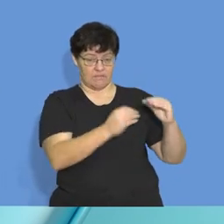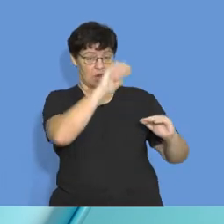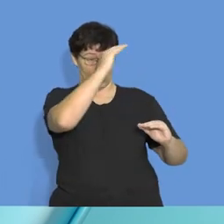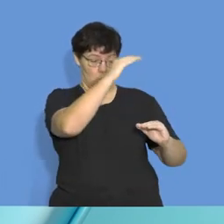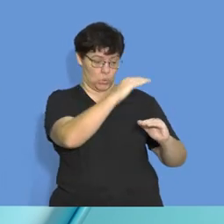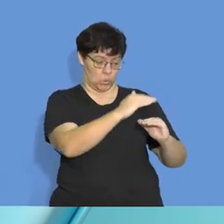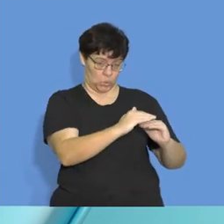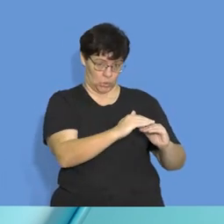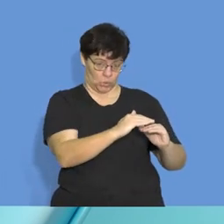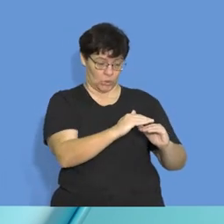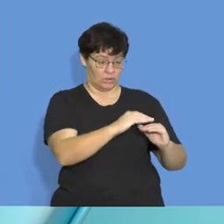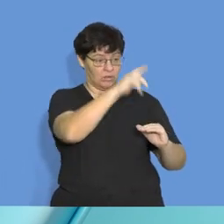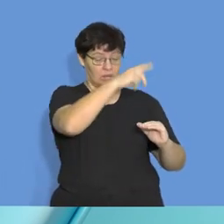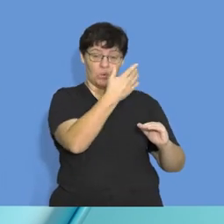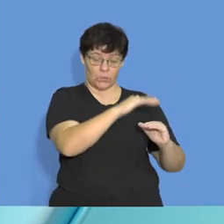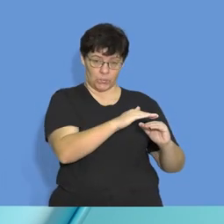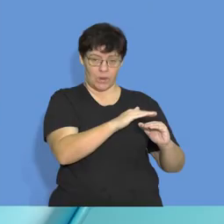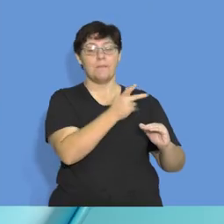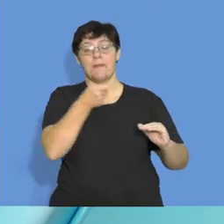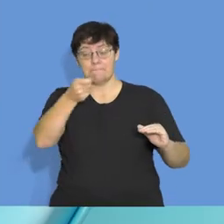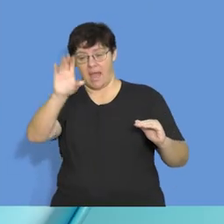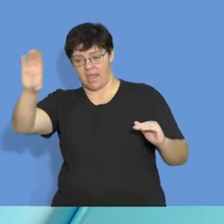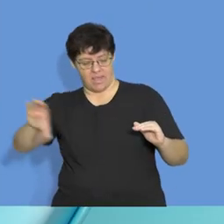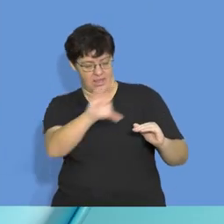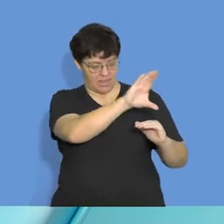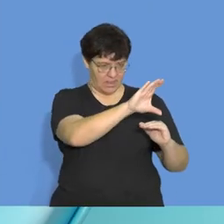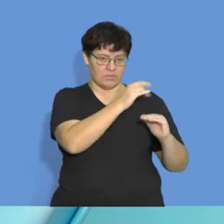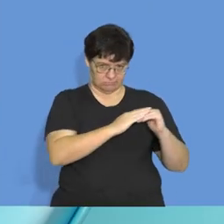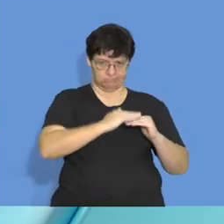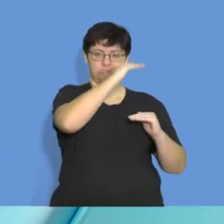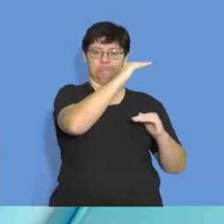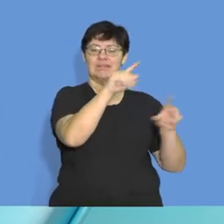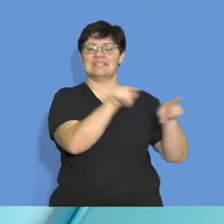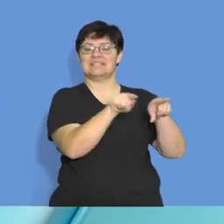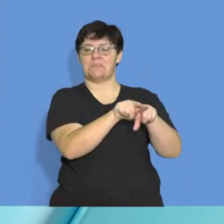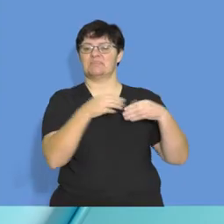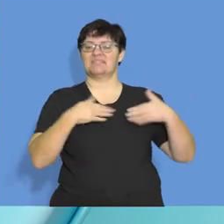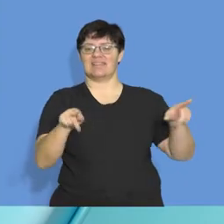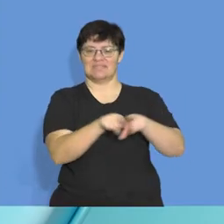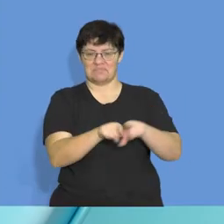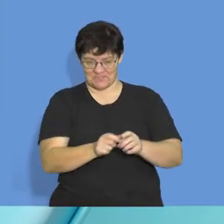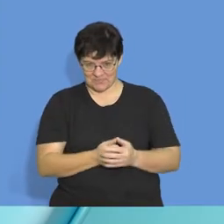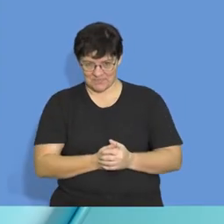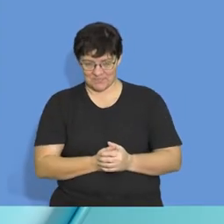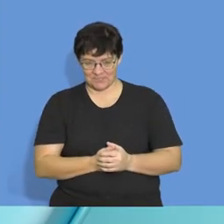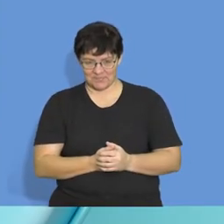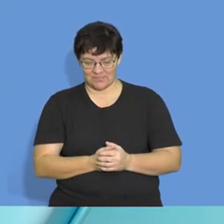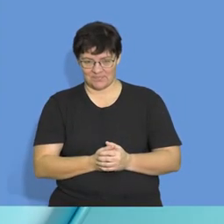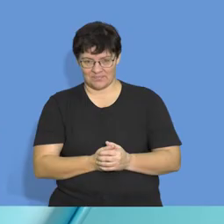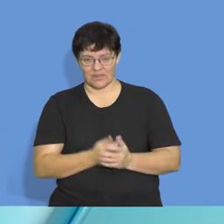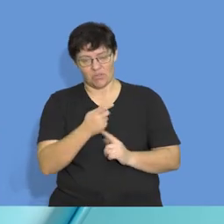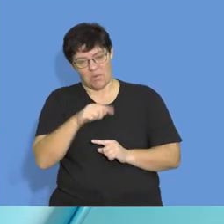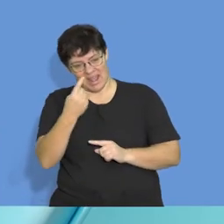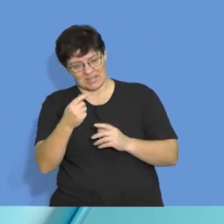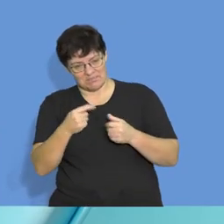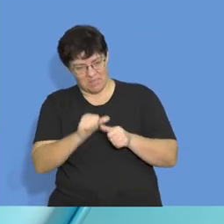during the month is the amount of stock that we will buy to ensure that we start off with the same amount of stock for the beginning of